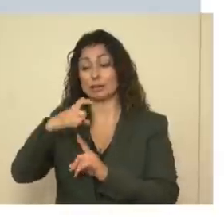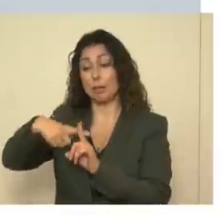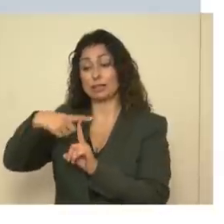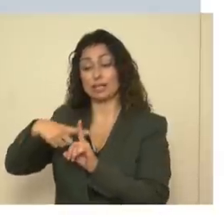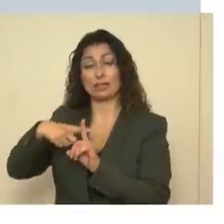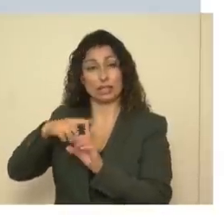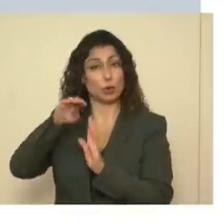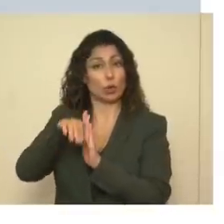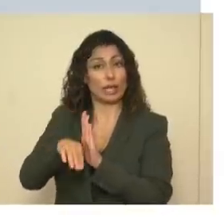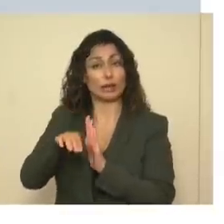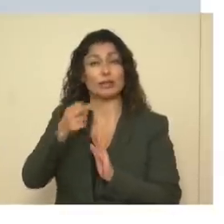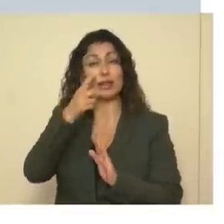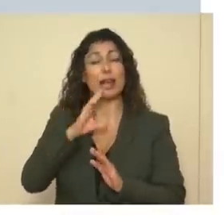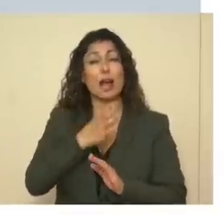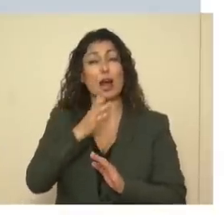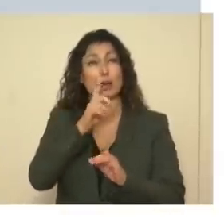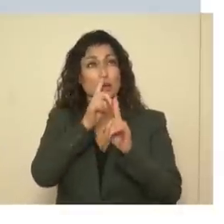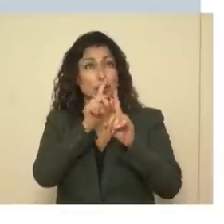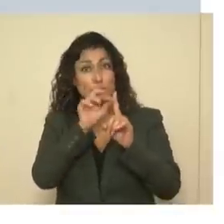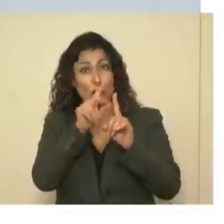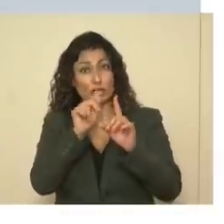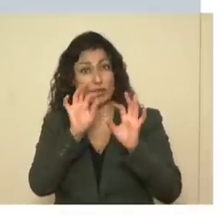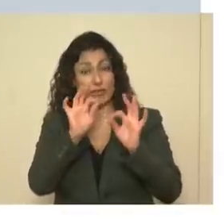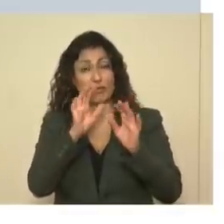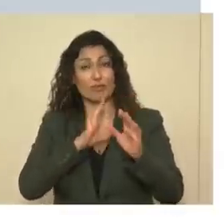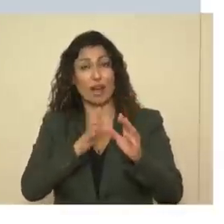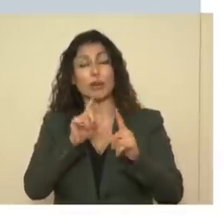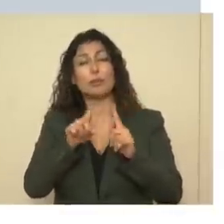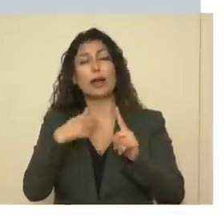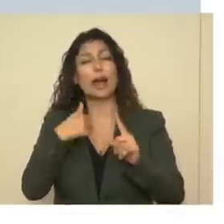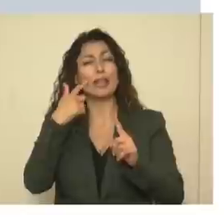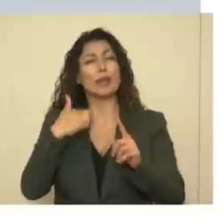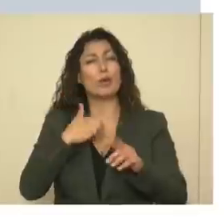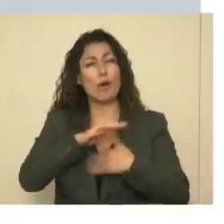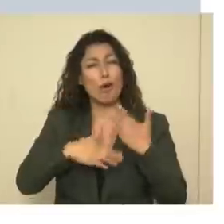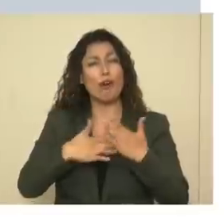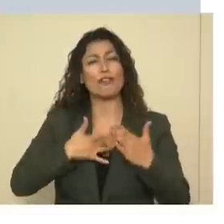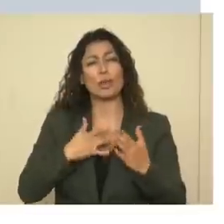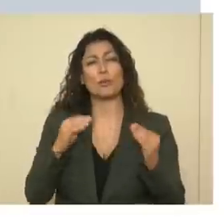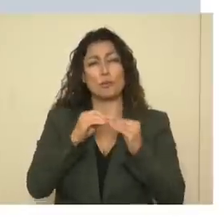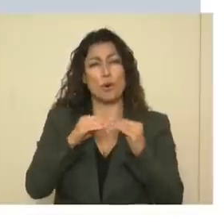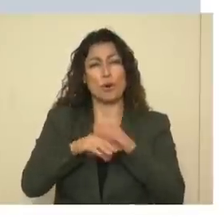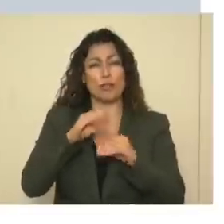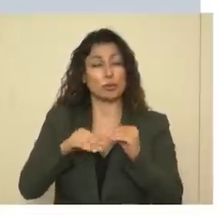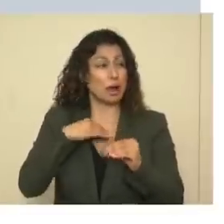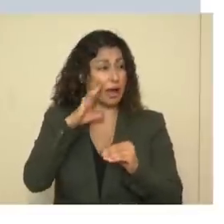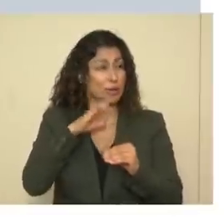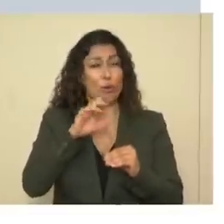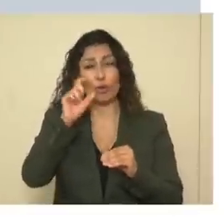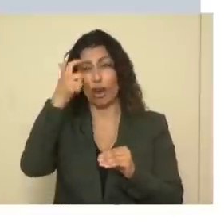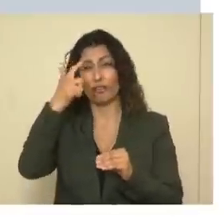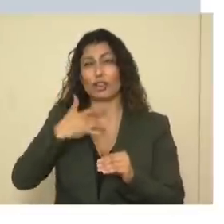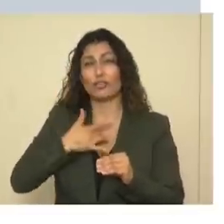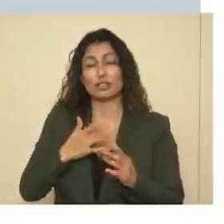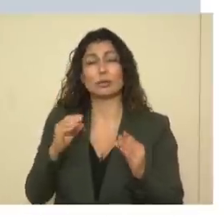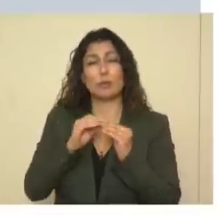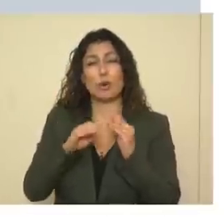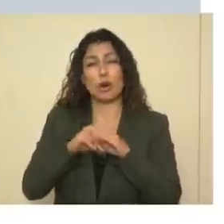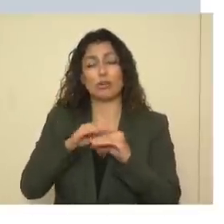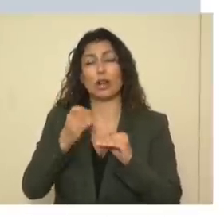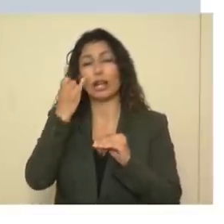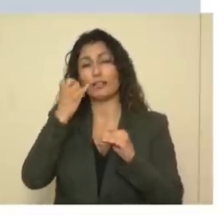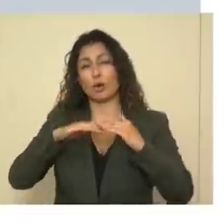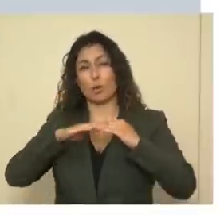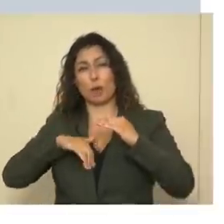In our target is 5, but I think we all feel more comfortable. And I know the governor feels more comfortable if we're